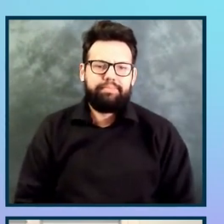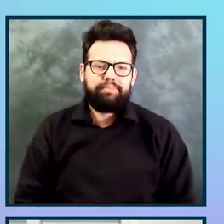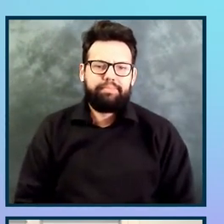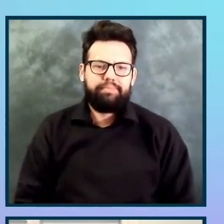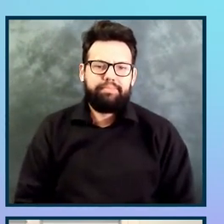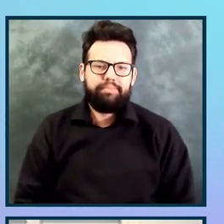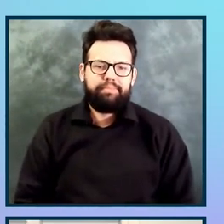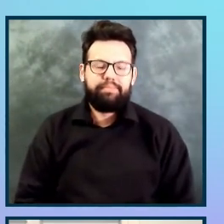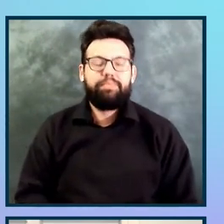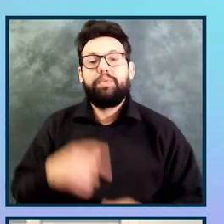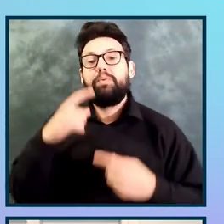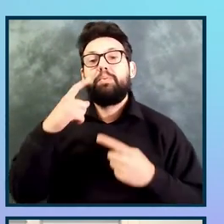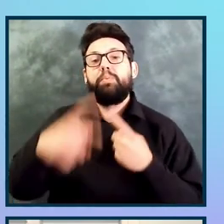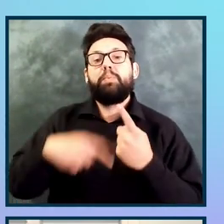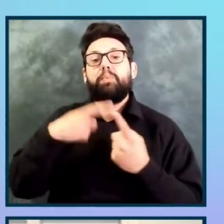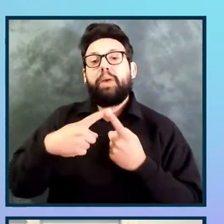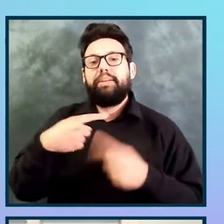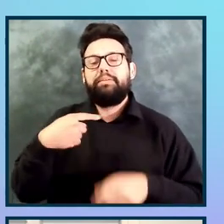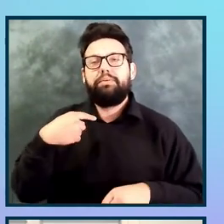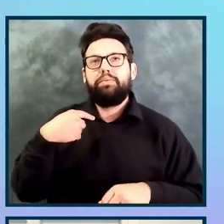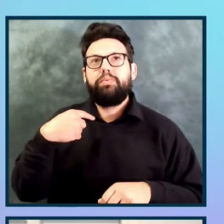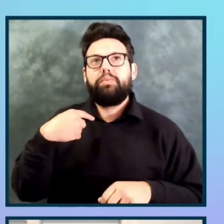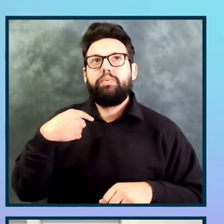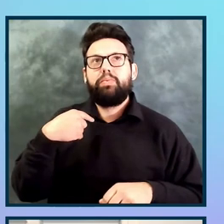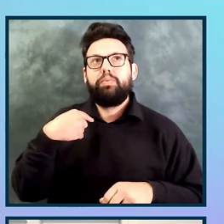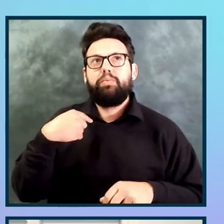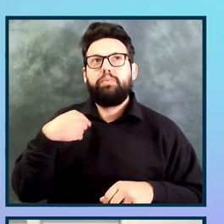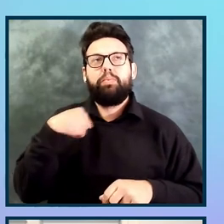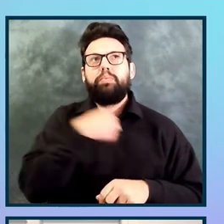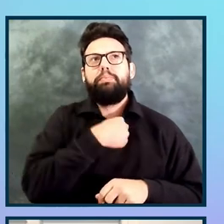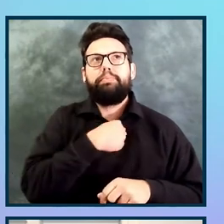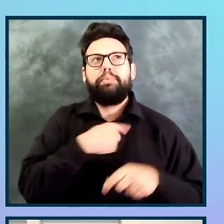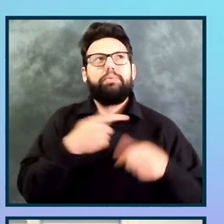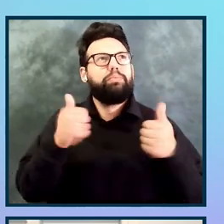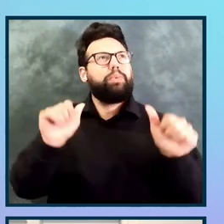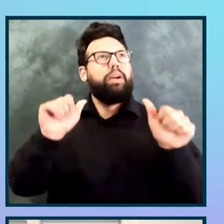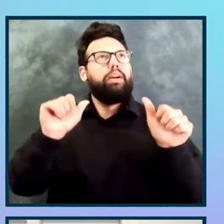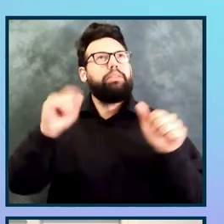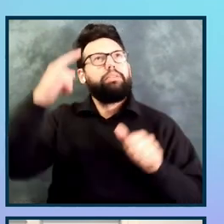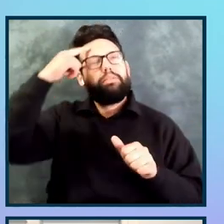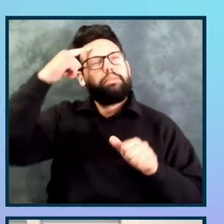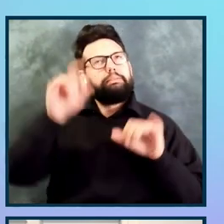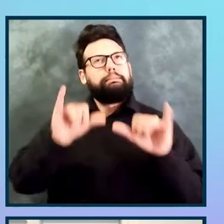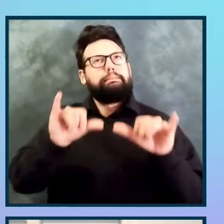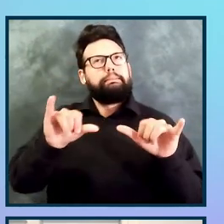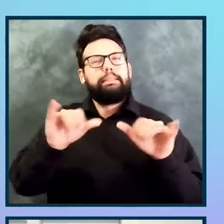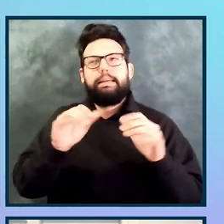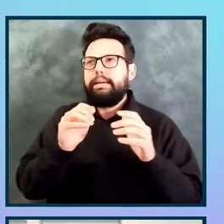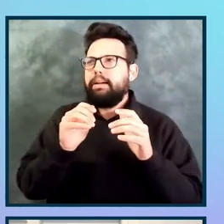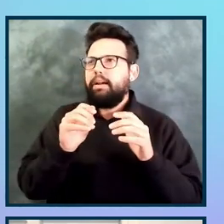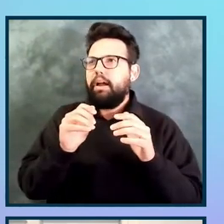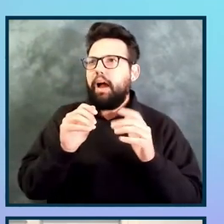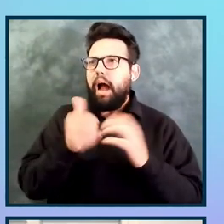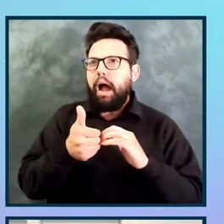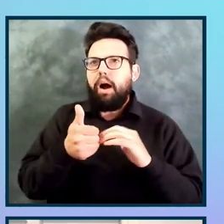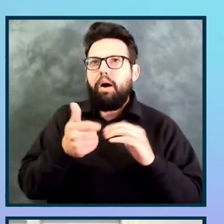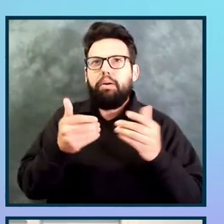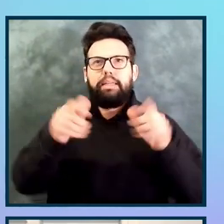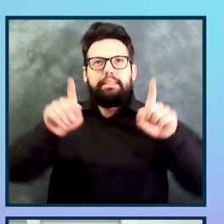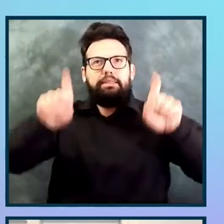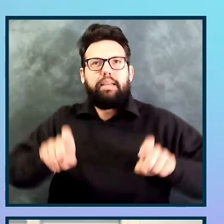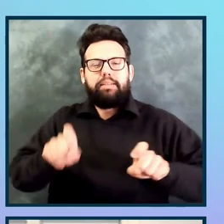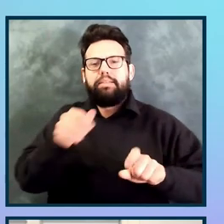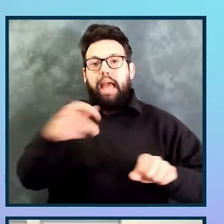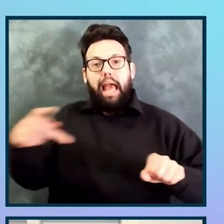So, when we were looking for an efficient way to test an application that had two different versions, some of our